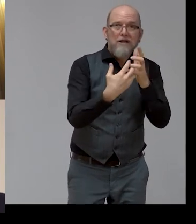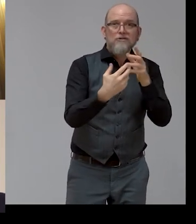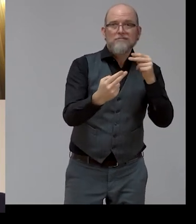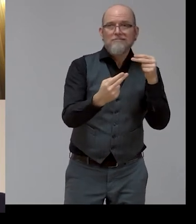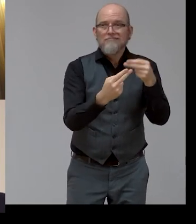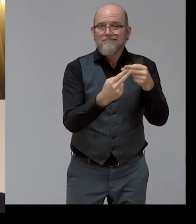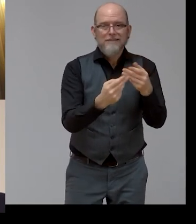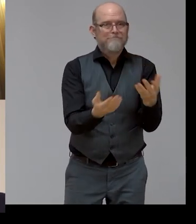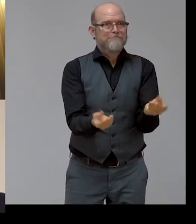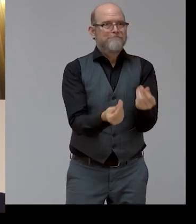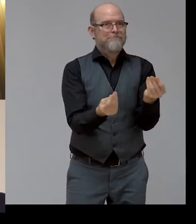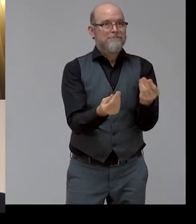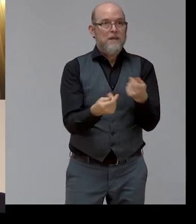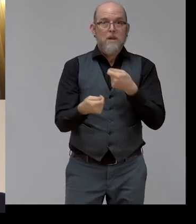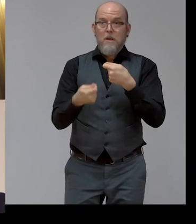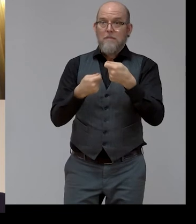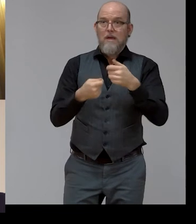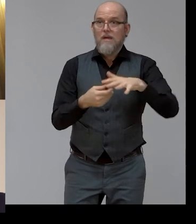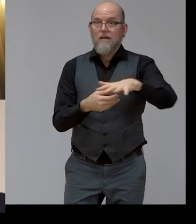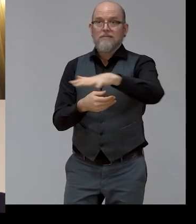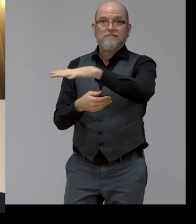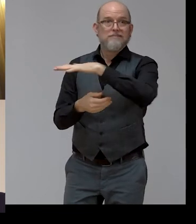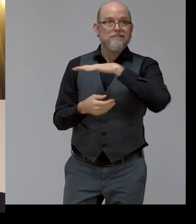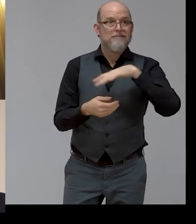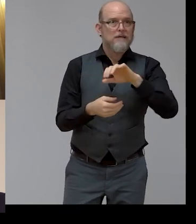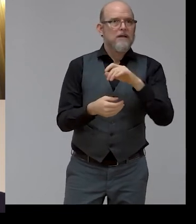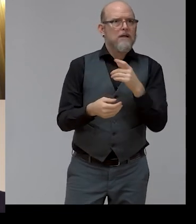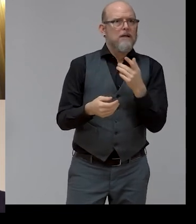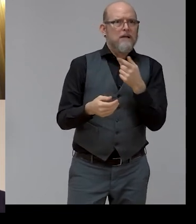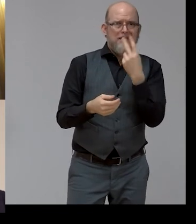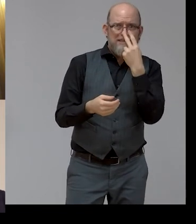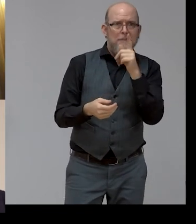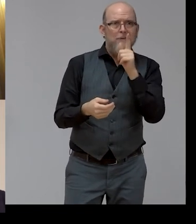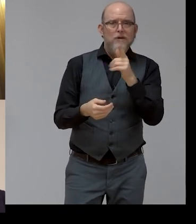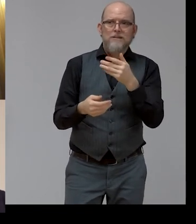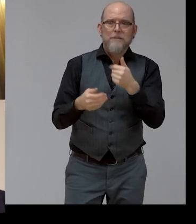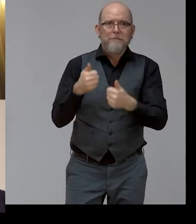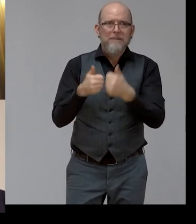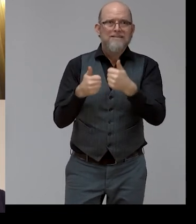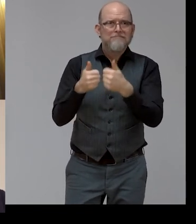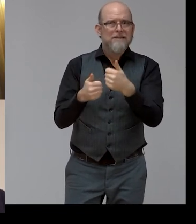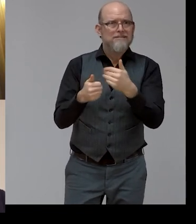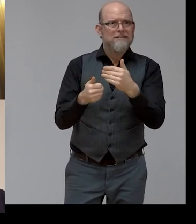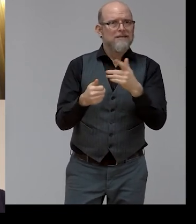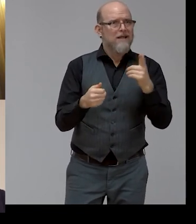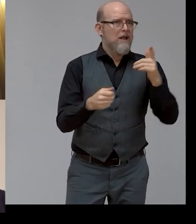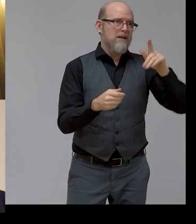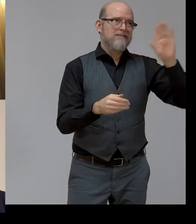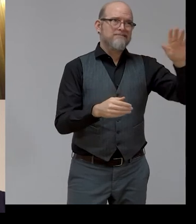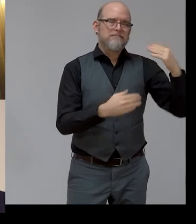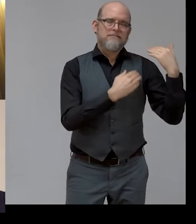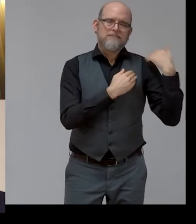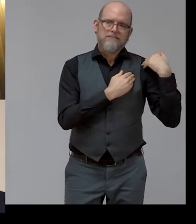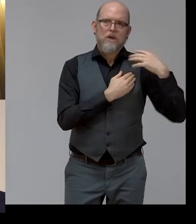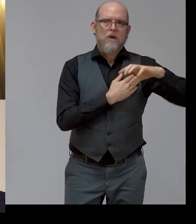the first reasons why states should intervene and regulate. It's also due to a lack of support in employment, and